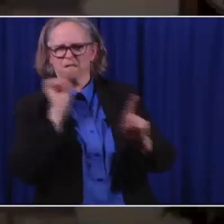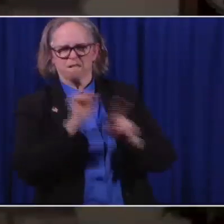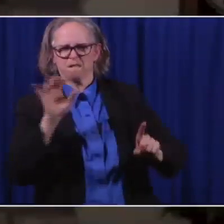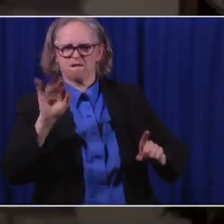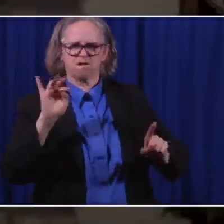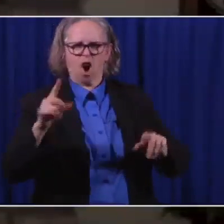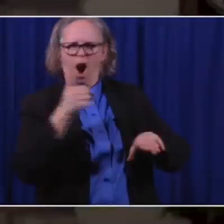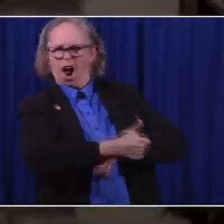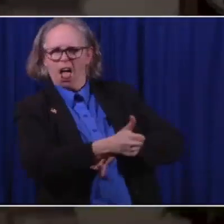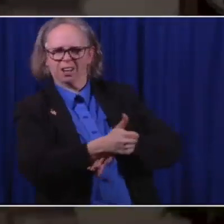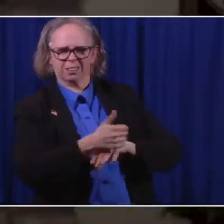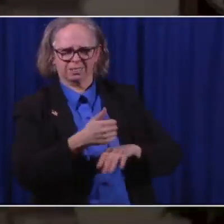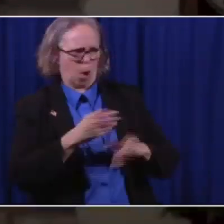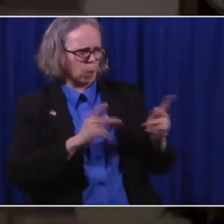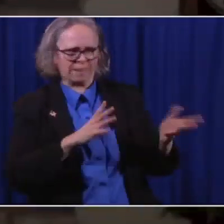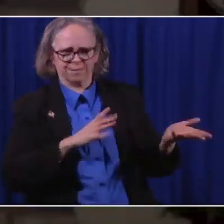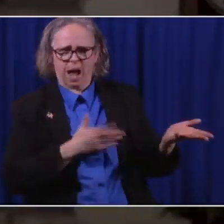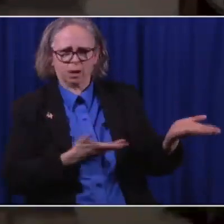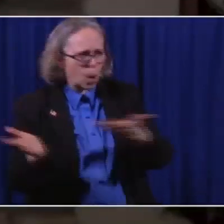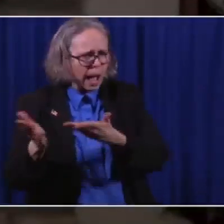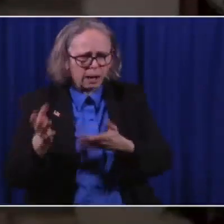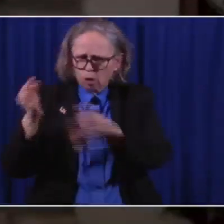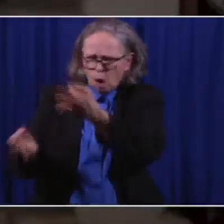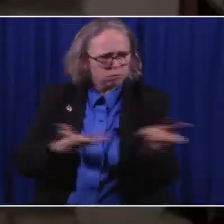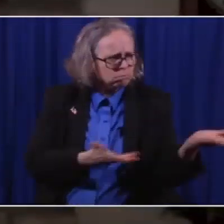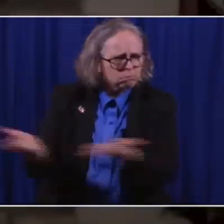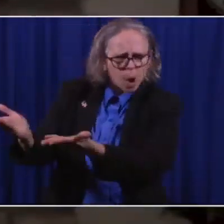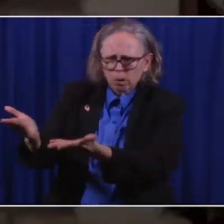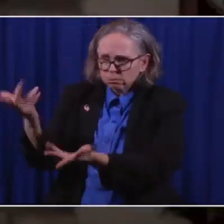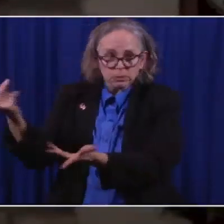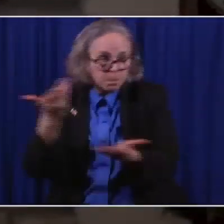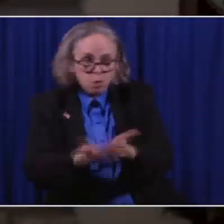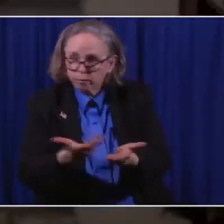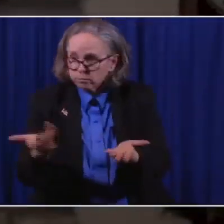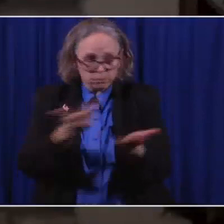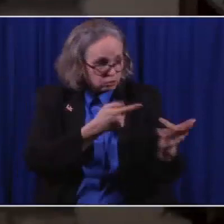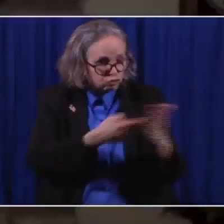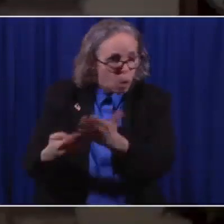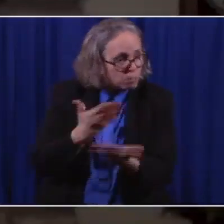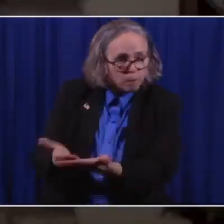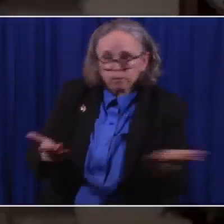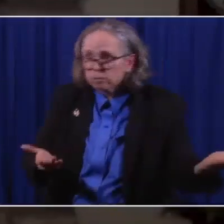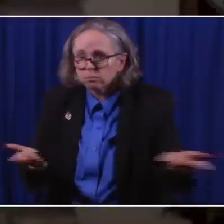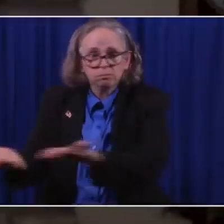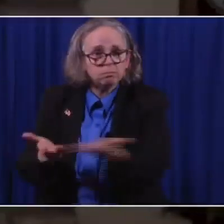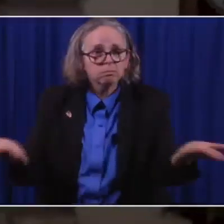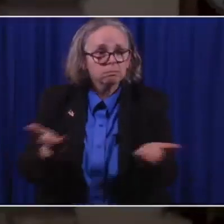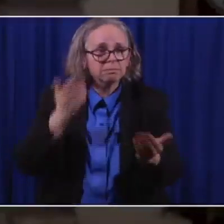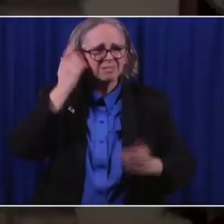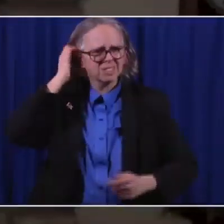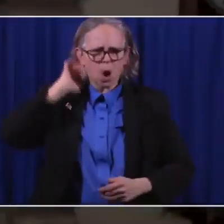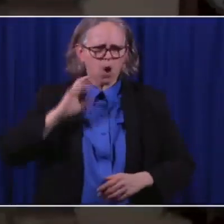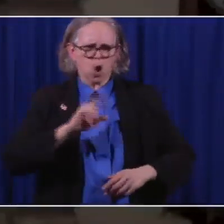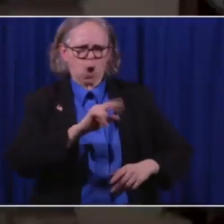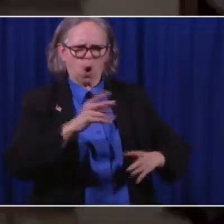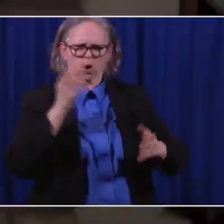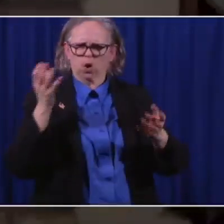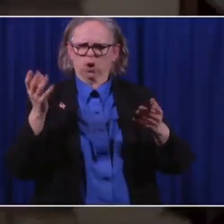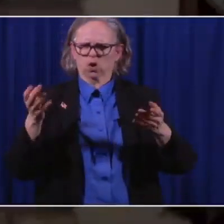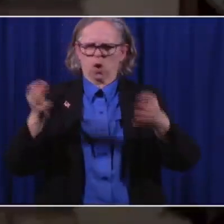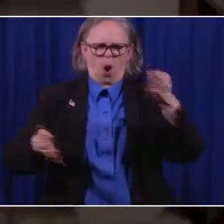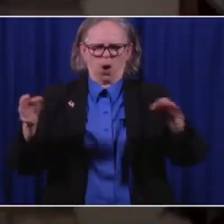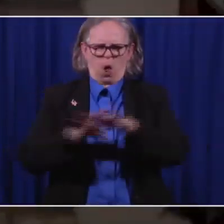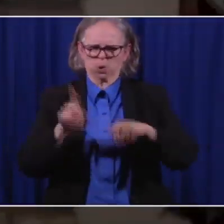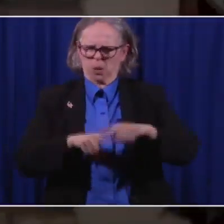okay, the answer is, take it to court. Prove it. Not that you shouldn't say, oh, no, the courts are closed. You can't go into the court.